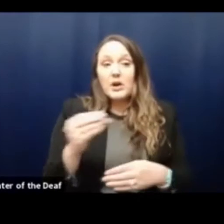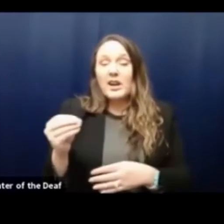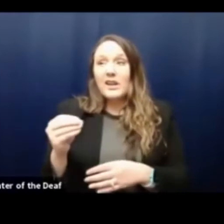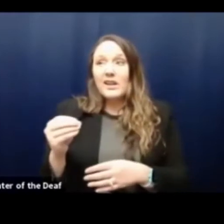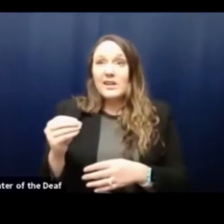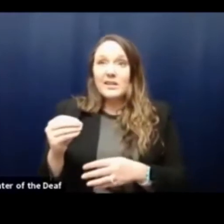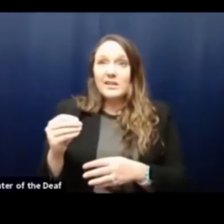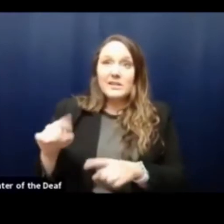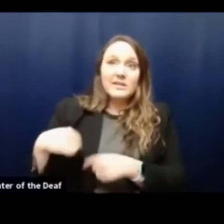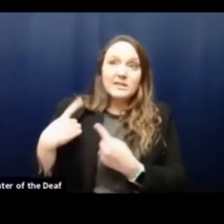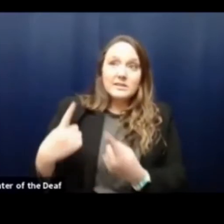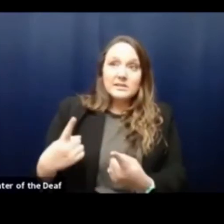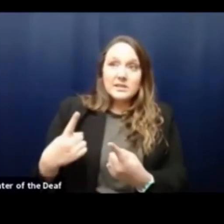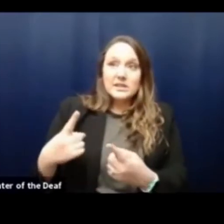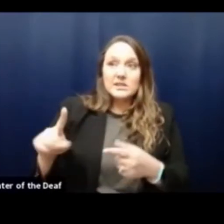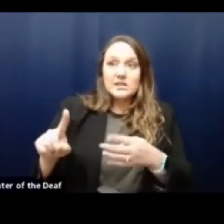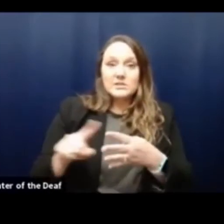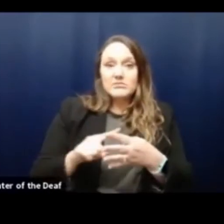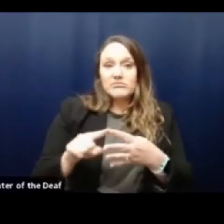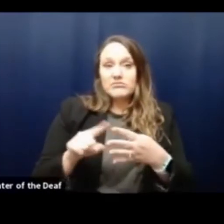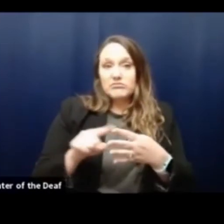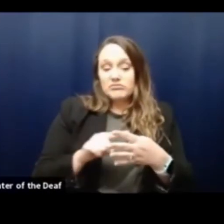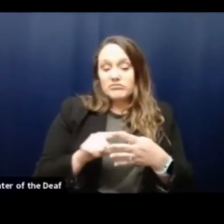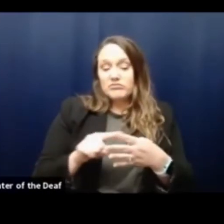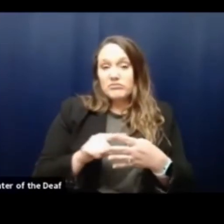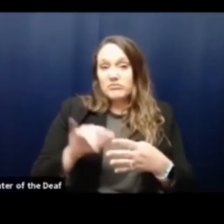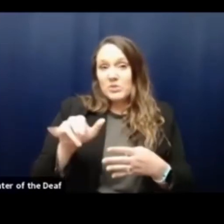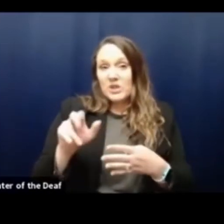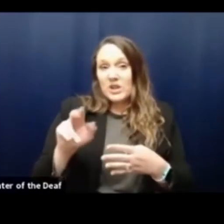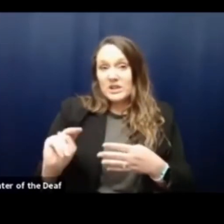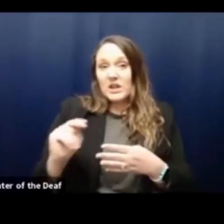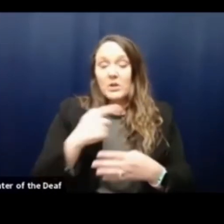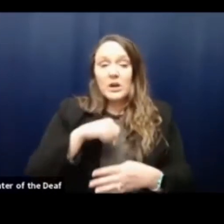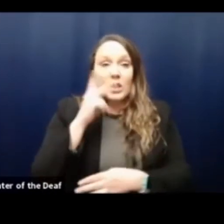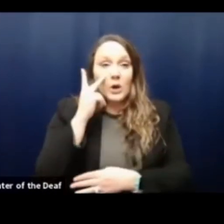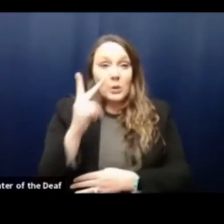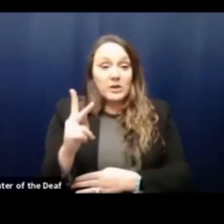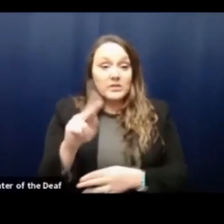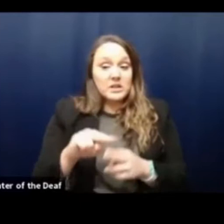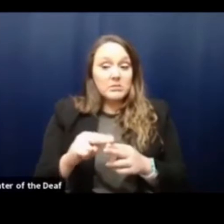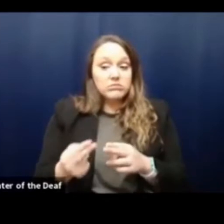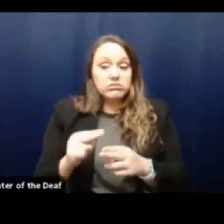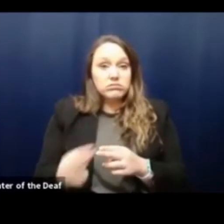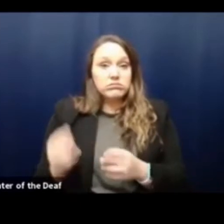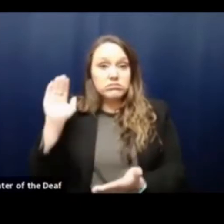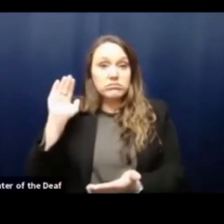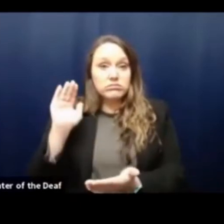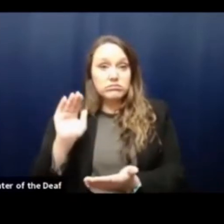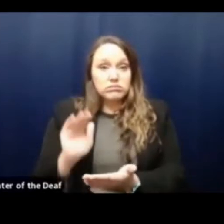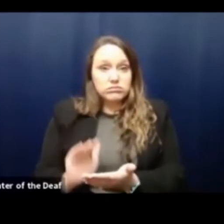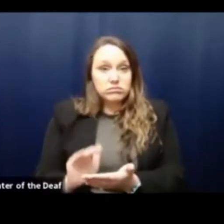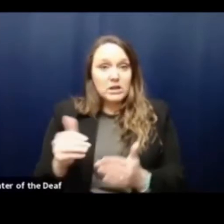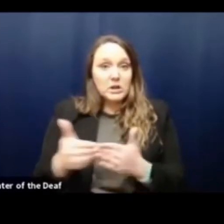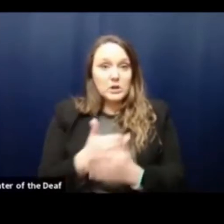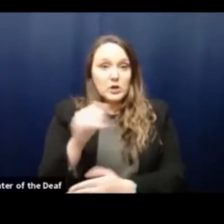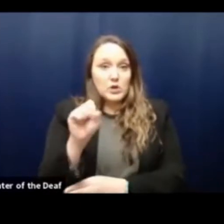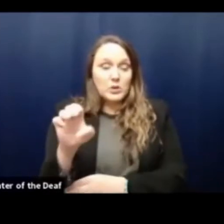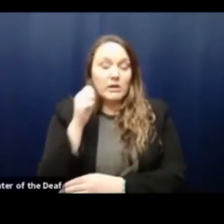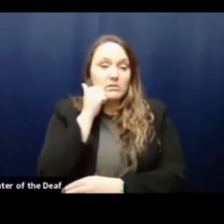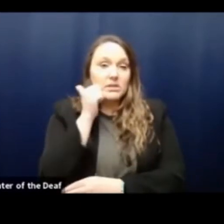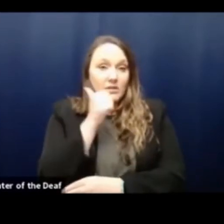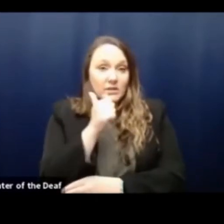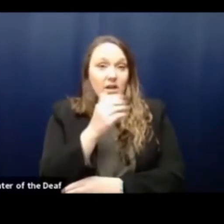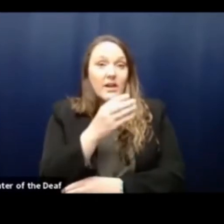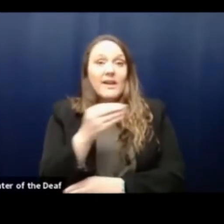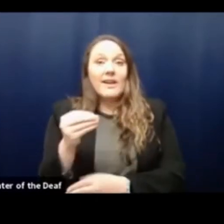the first week of January, we've seen we've seen a pretty significant decline in the number of new cases per day and resultingly the number